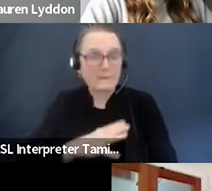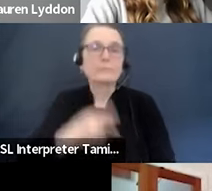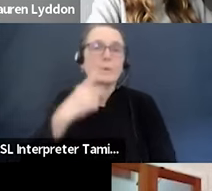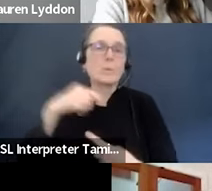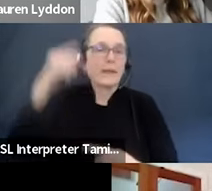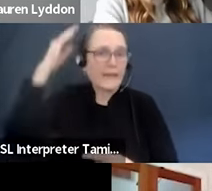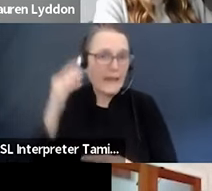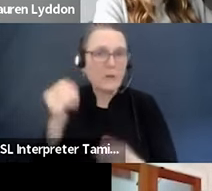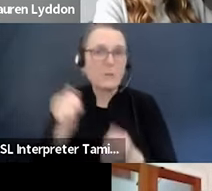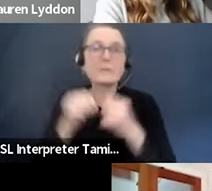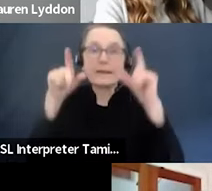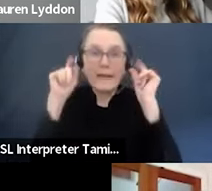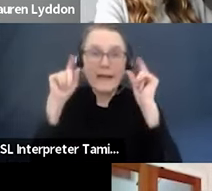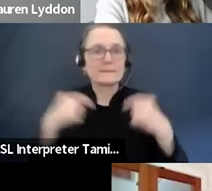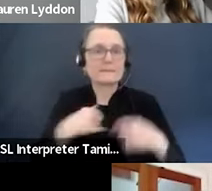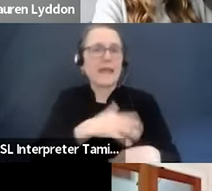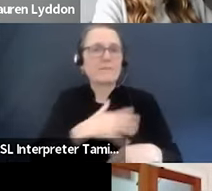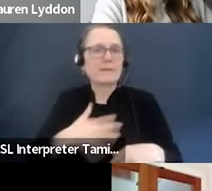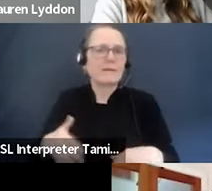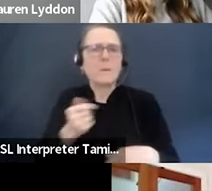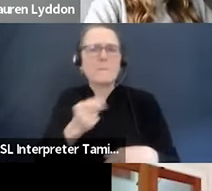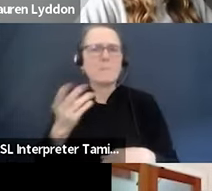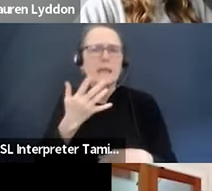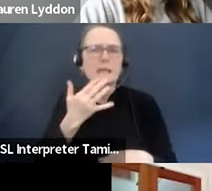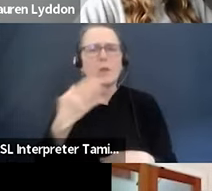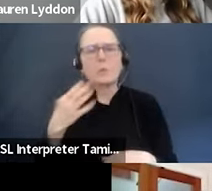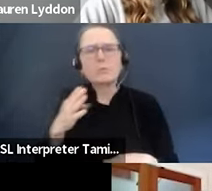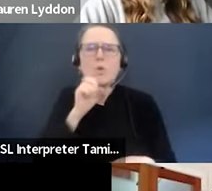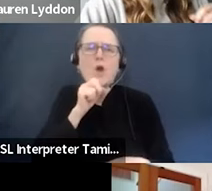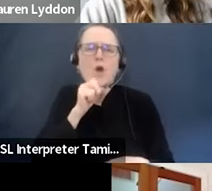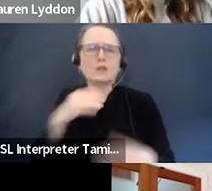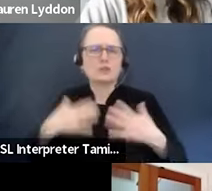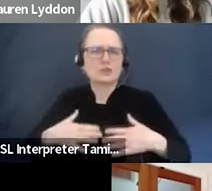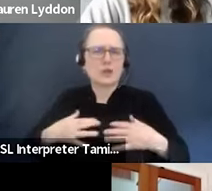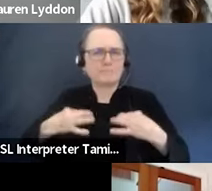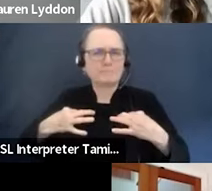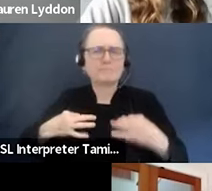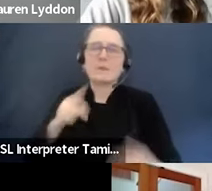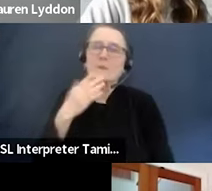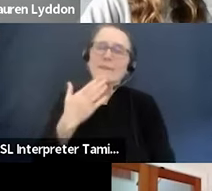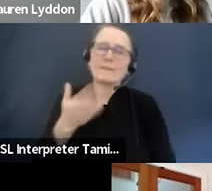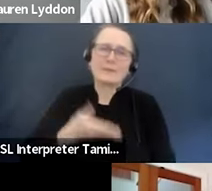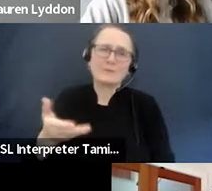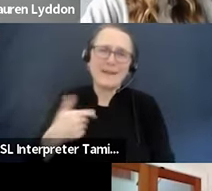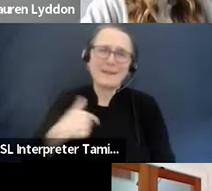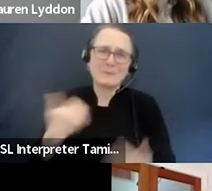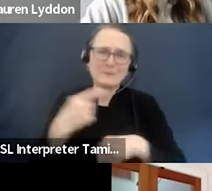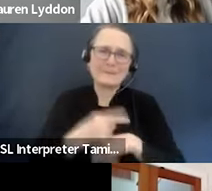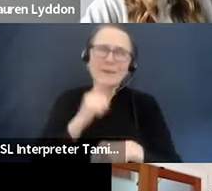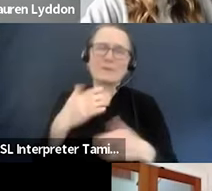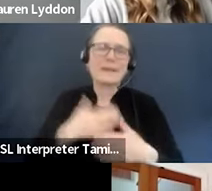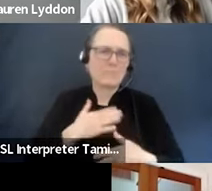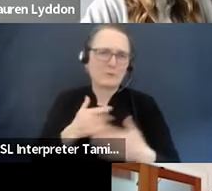multicolored blue and orange top. My thank you for having me, I'm really grateful to be here and here are our